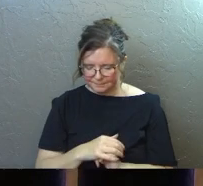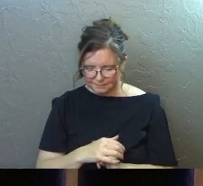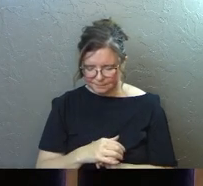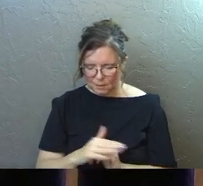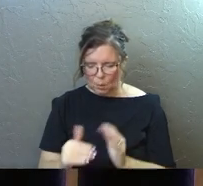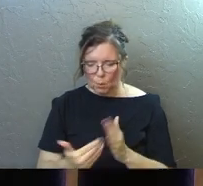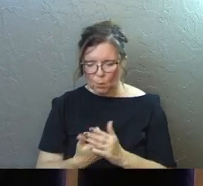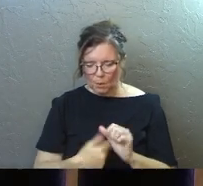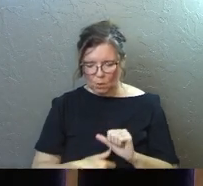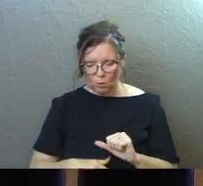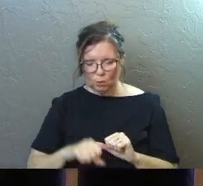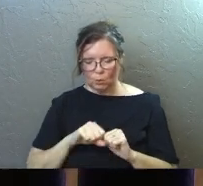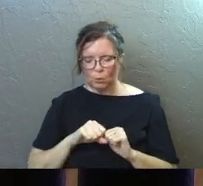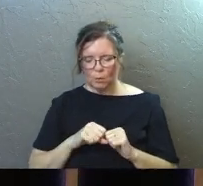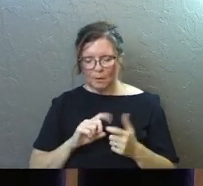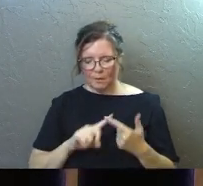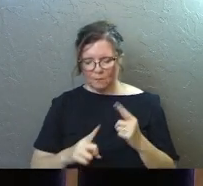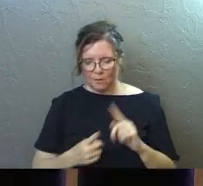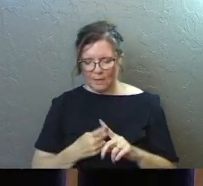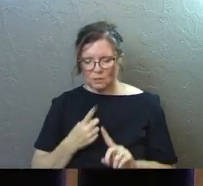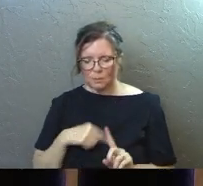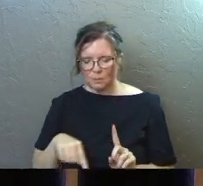Would you renew the friendship, God?